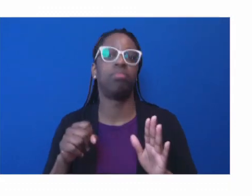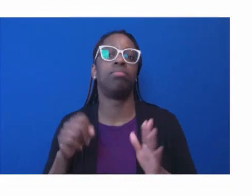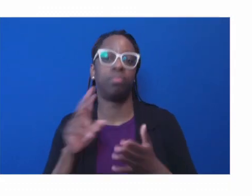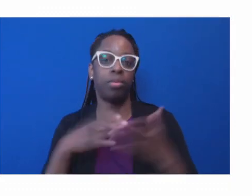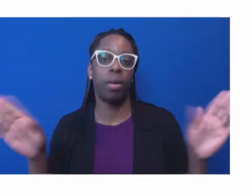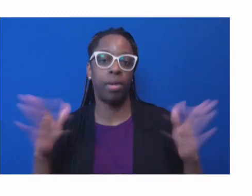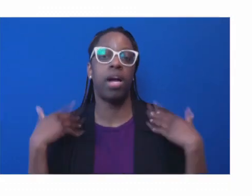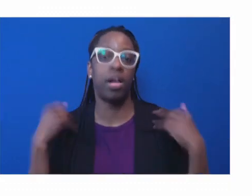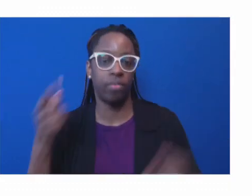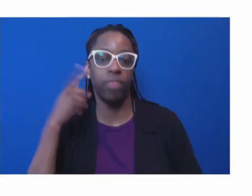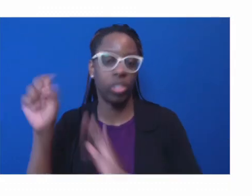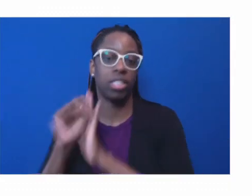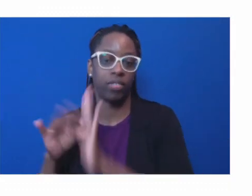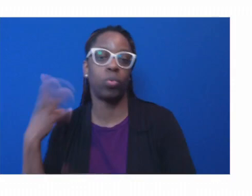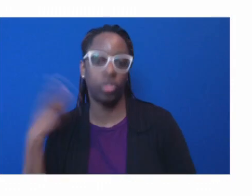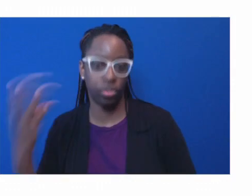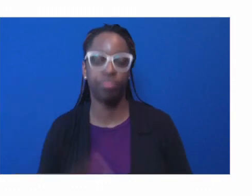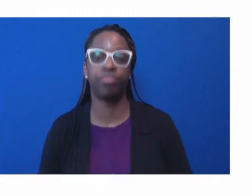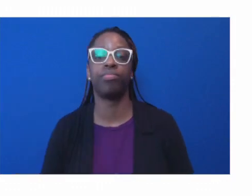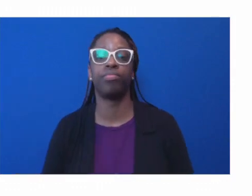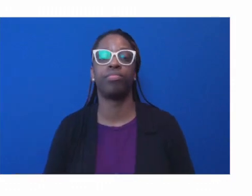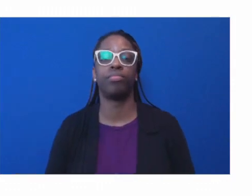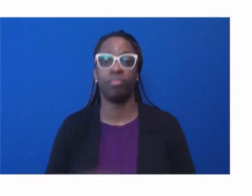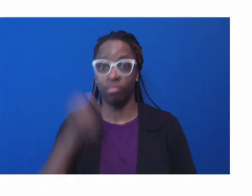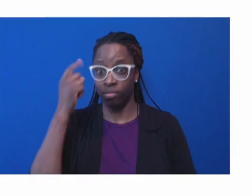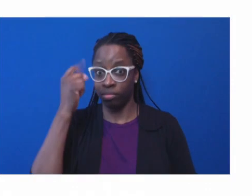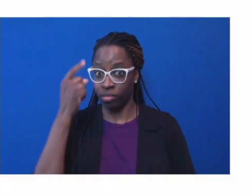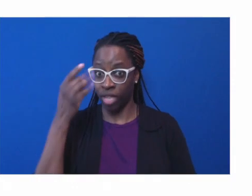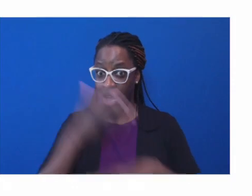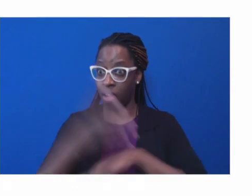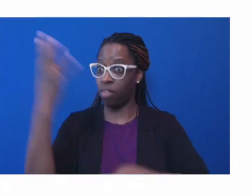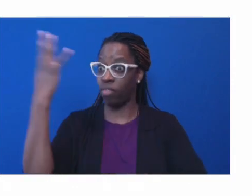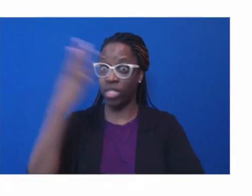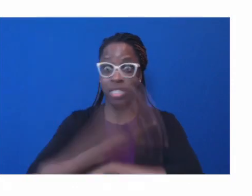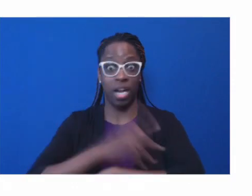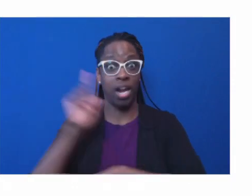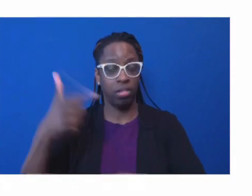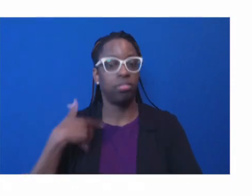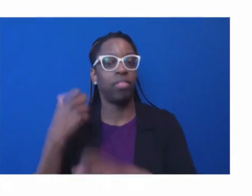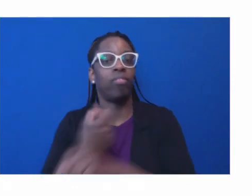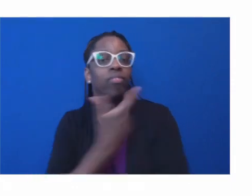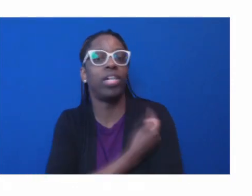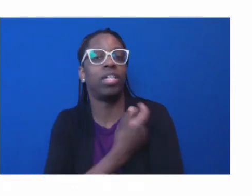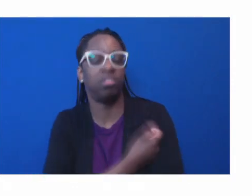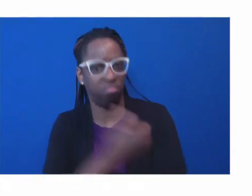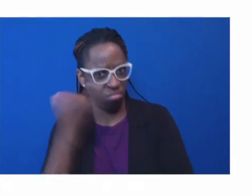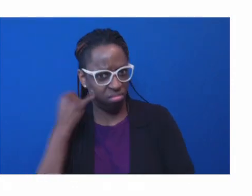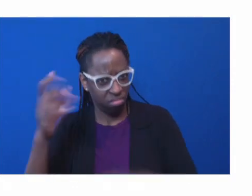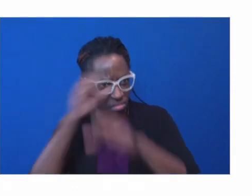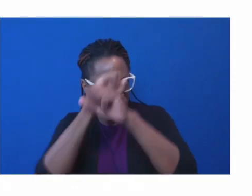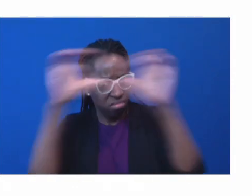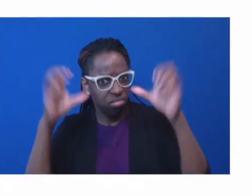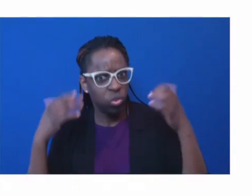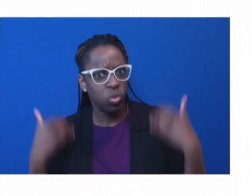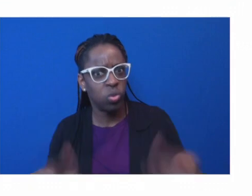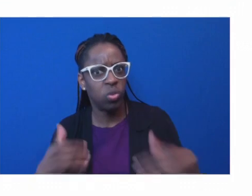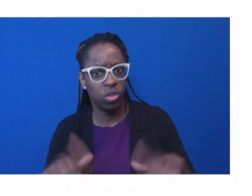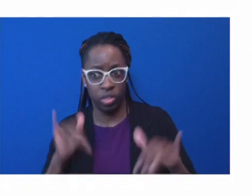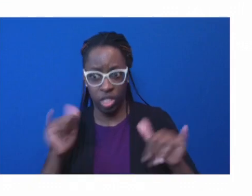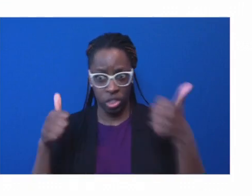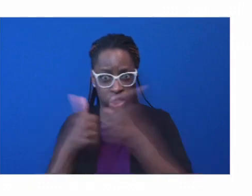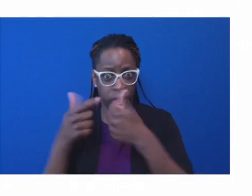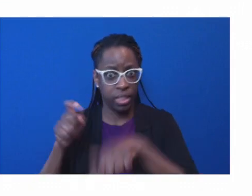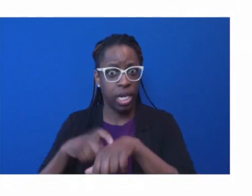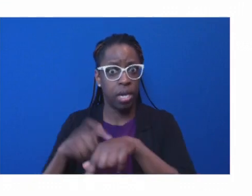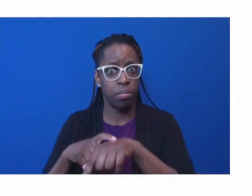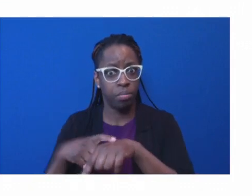imagine, it's been a very challenging time during this period of time. Overall is as part of how we've been addressing needs